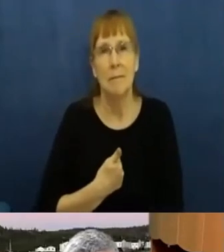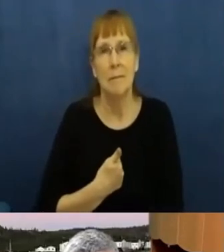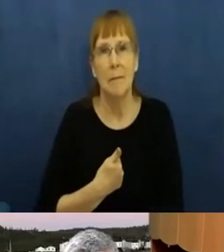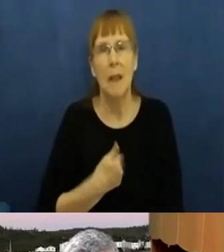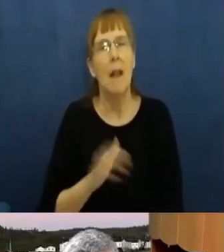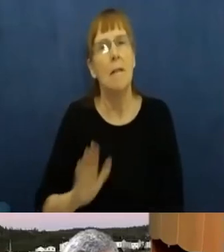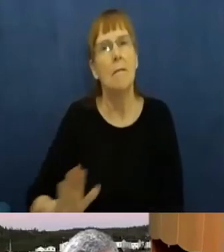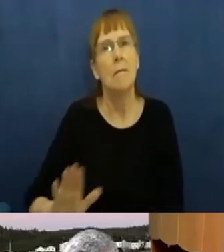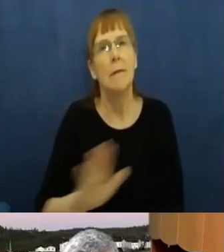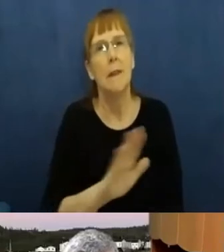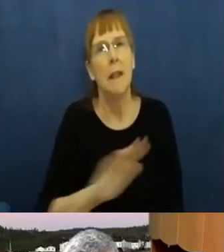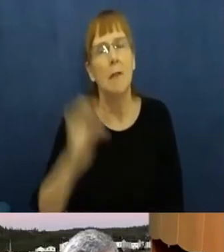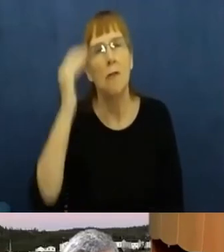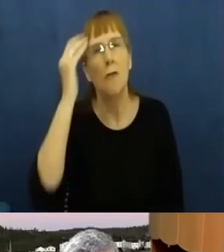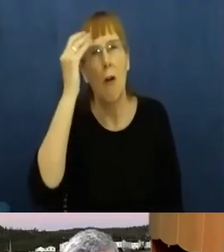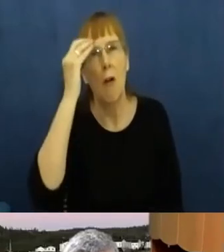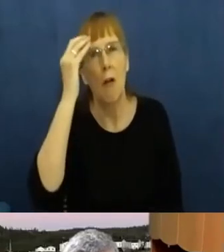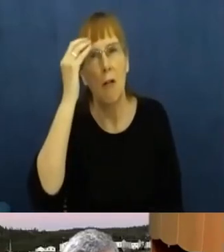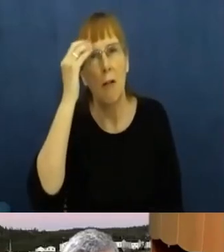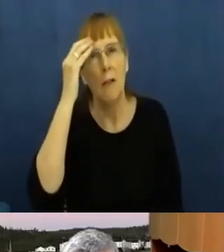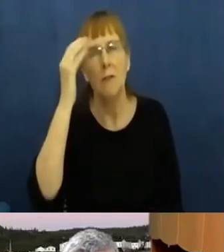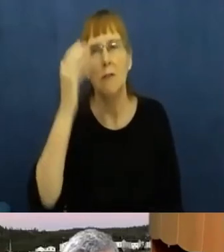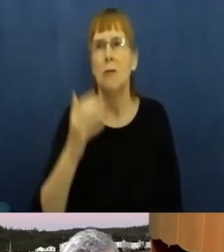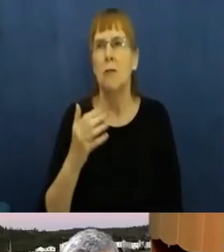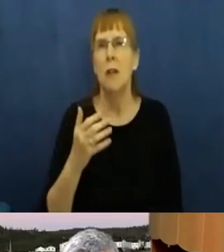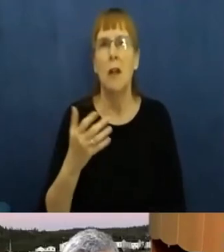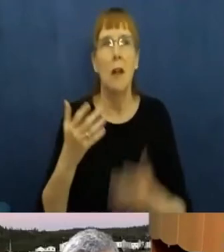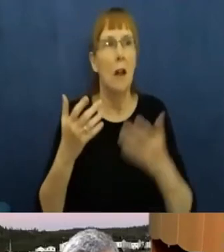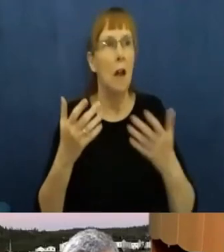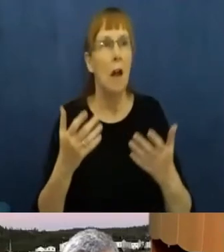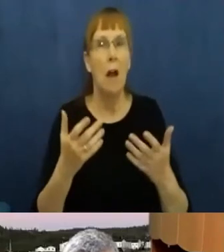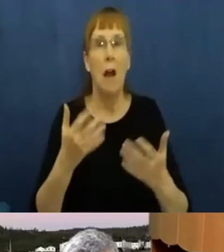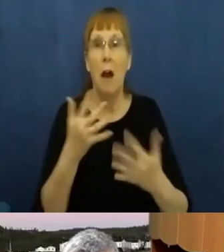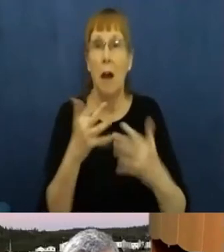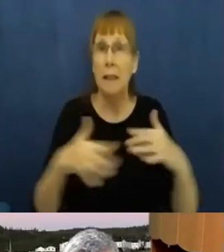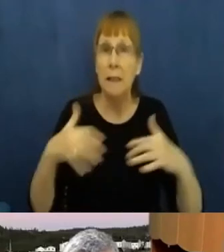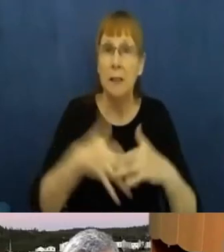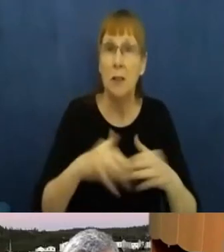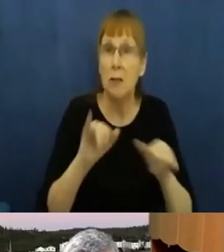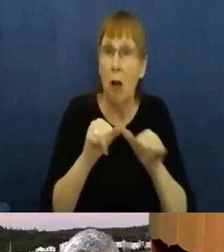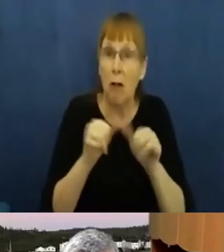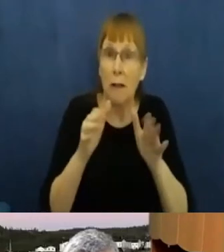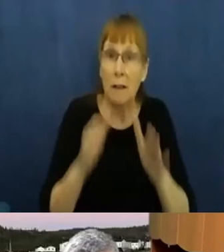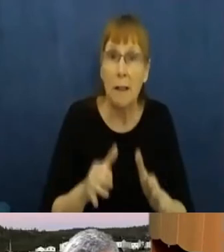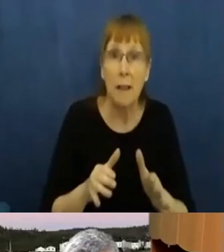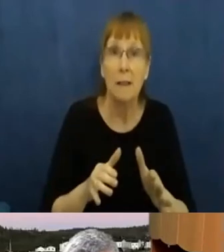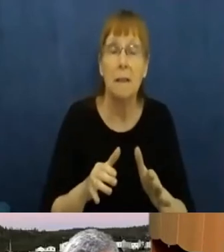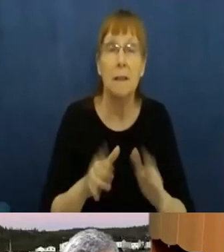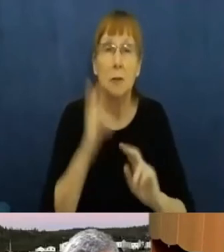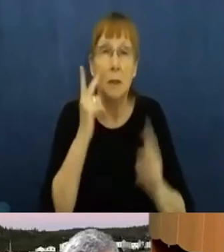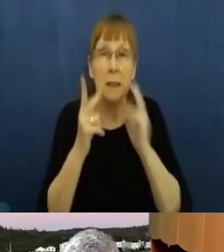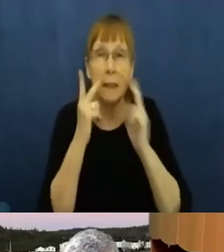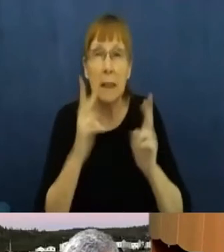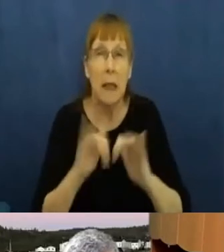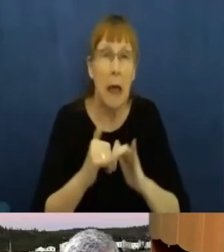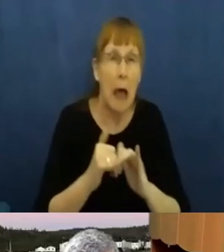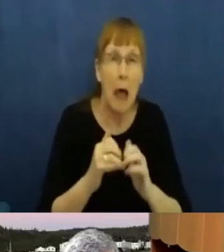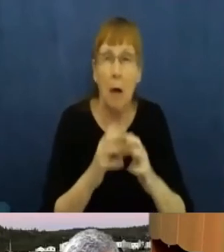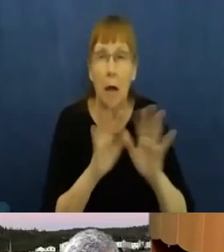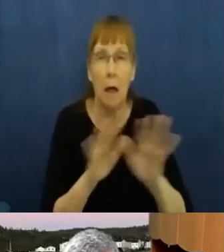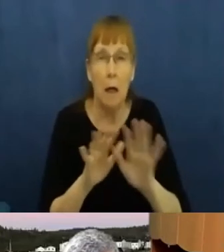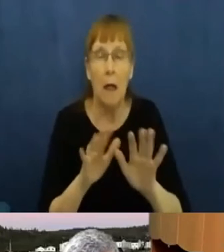of Indigenous architects to the world community, for example. With such pride.